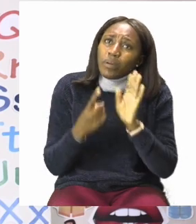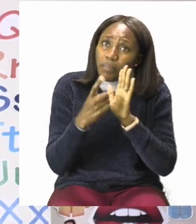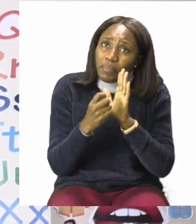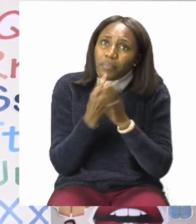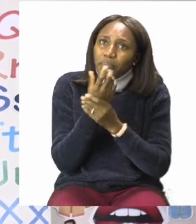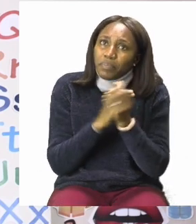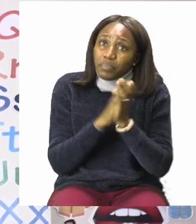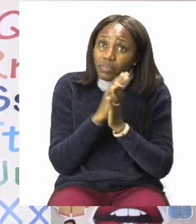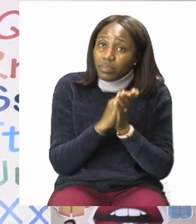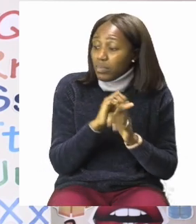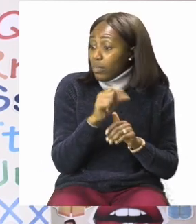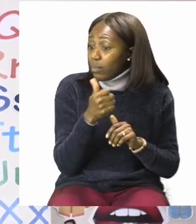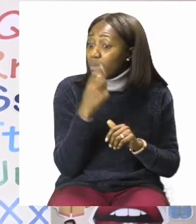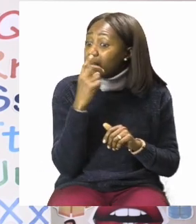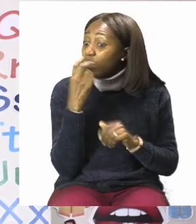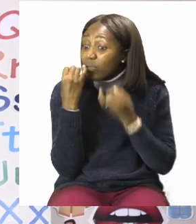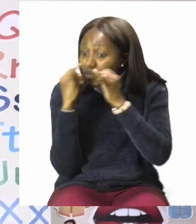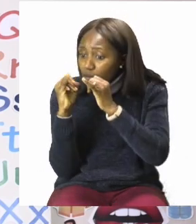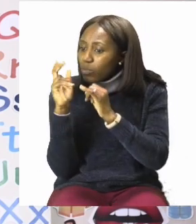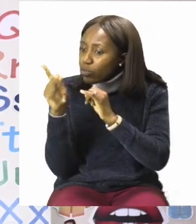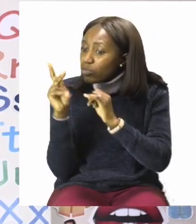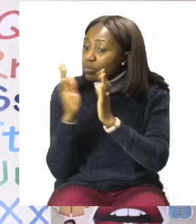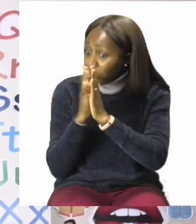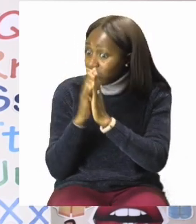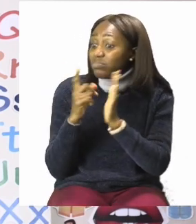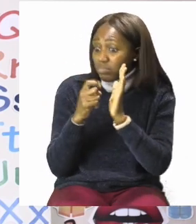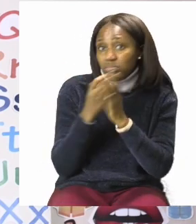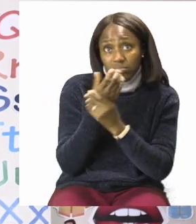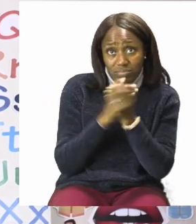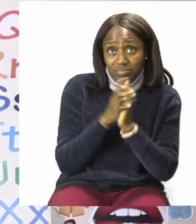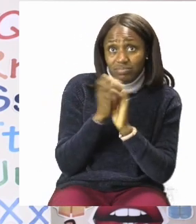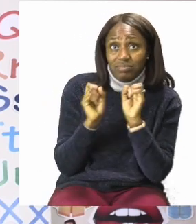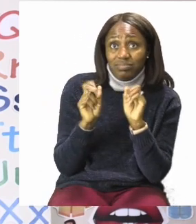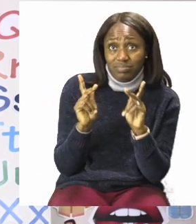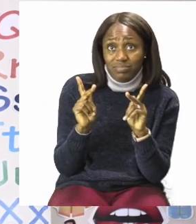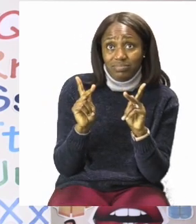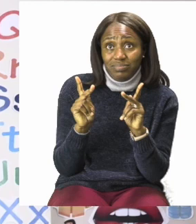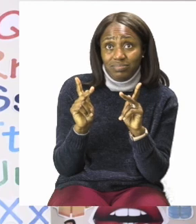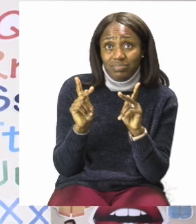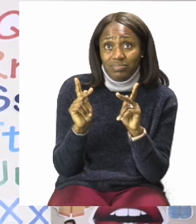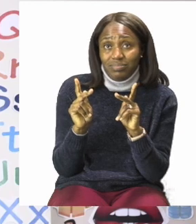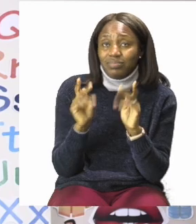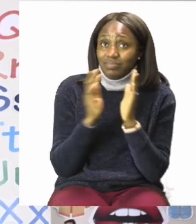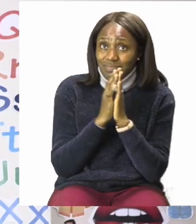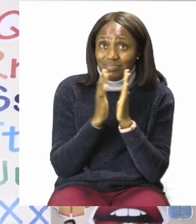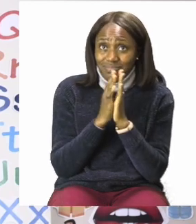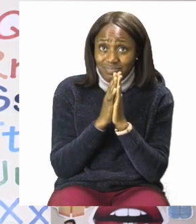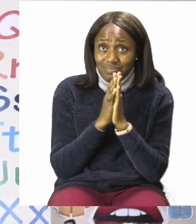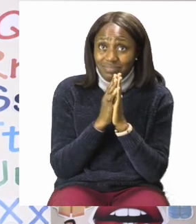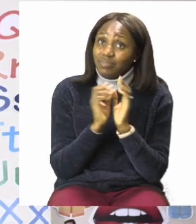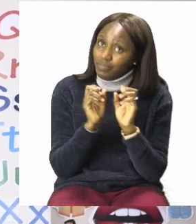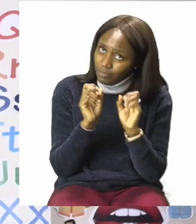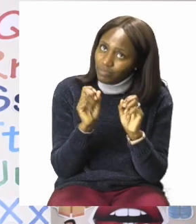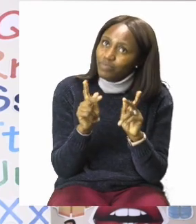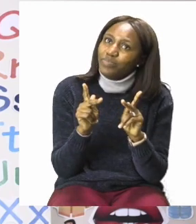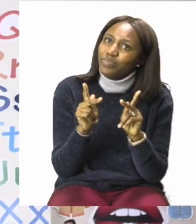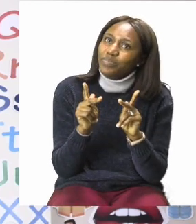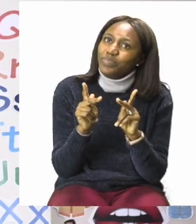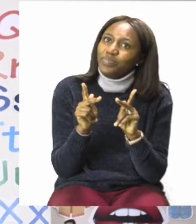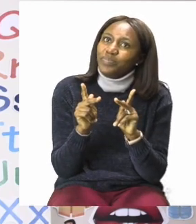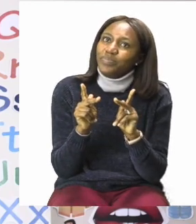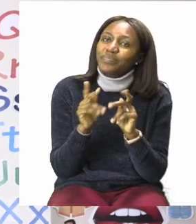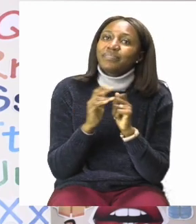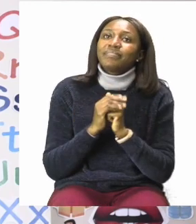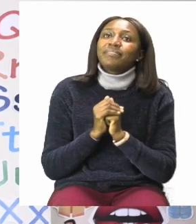sanitize as well. That way, both of you are staying safe. Make sure your hands are dry before you touch anything else.